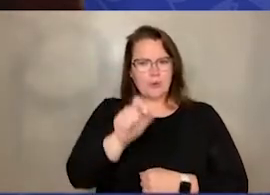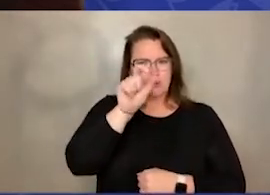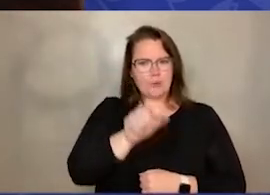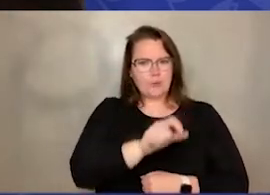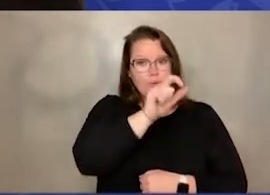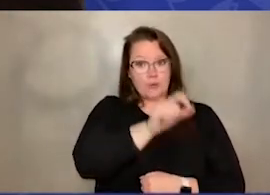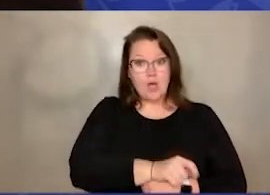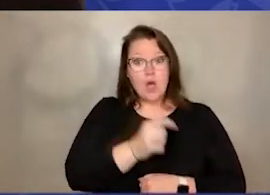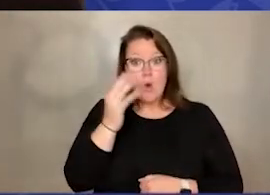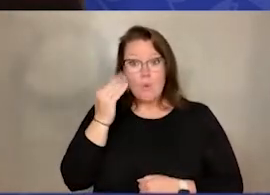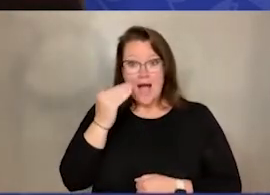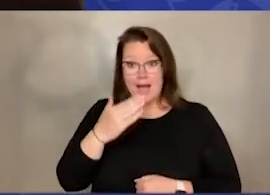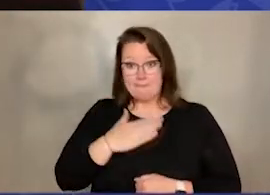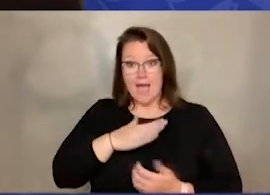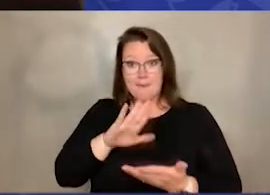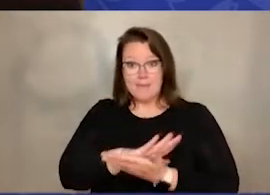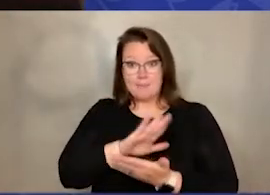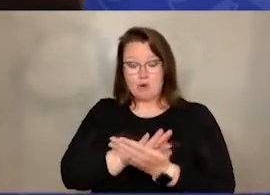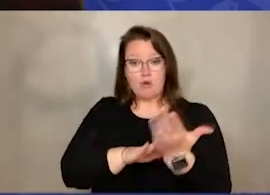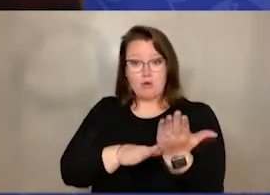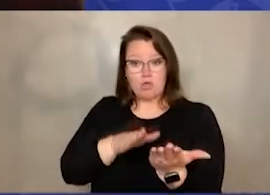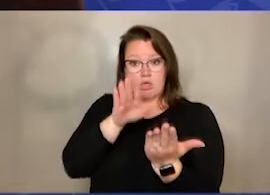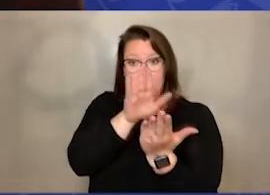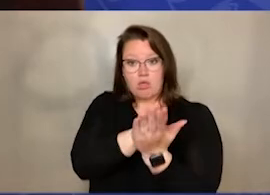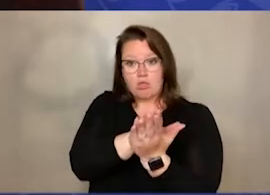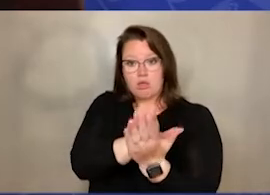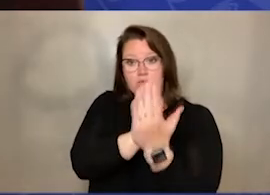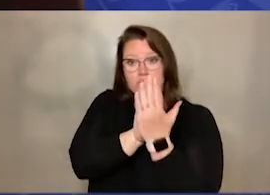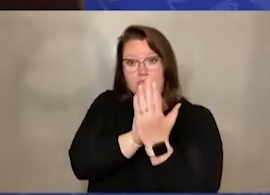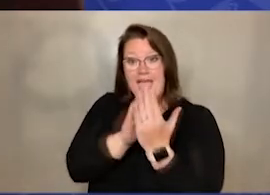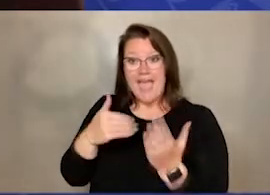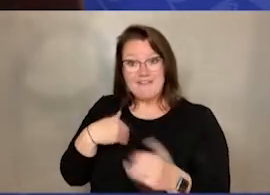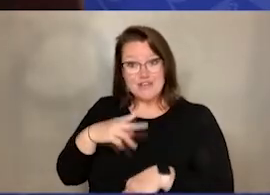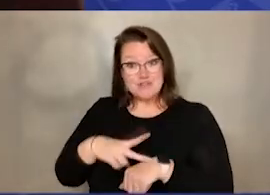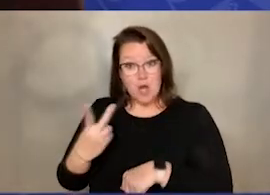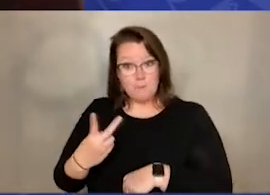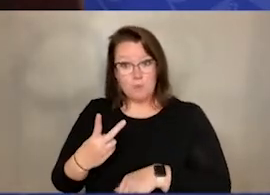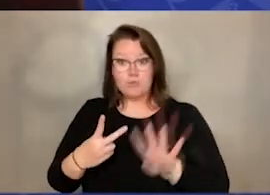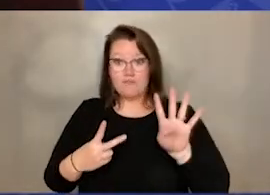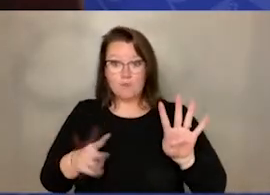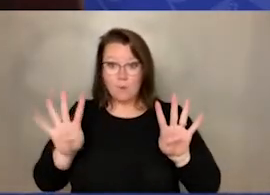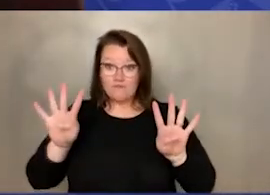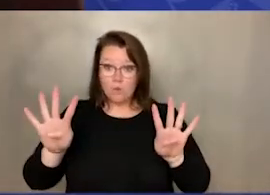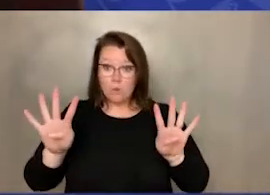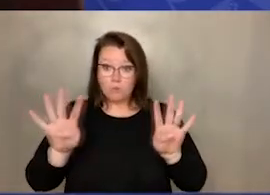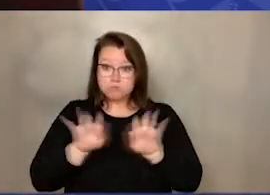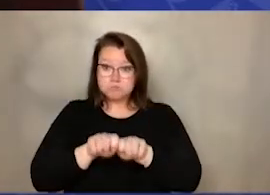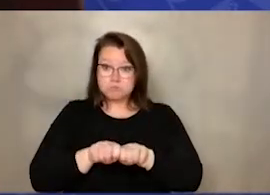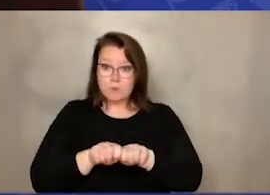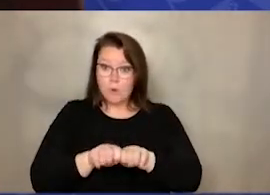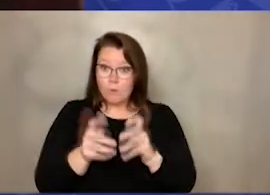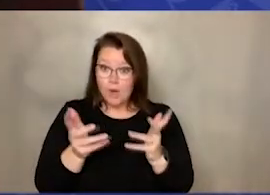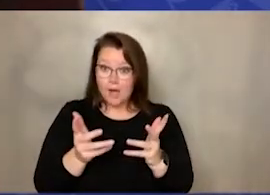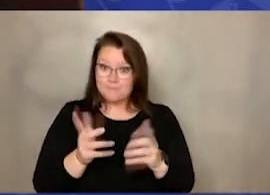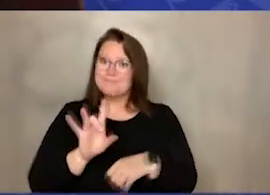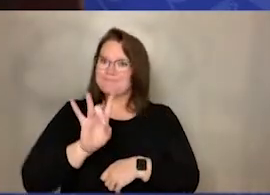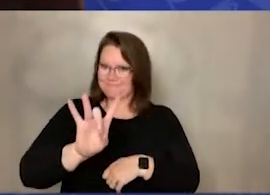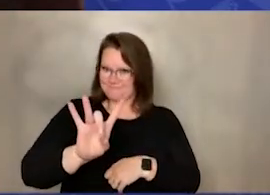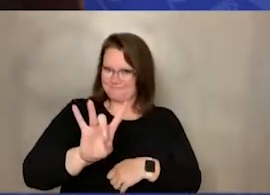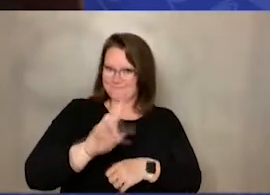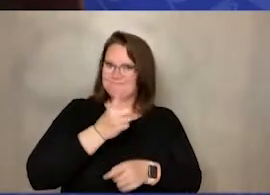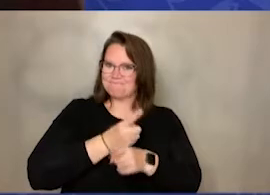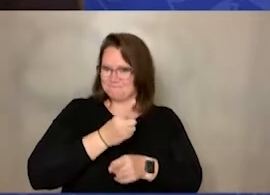my papers are stacked on top of each other, I'll have double. So four plus four equals what? That's right, eight.